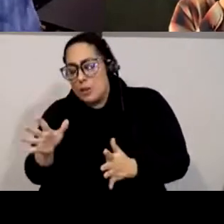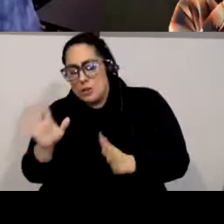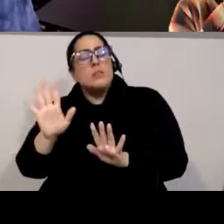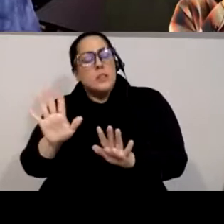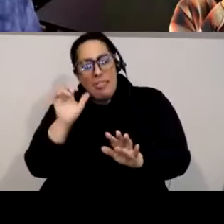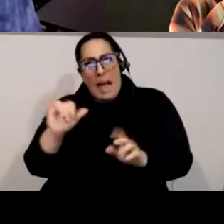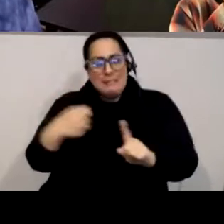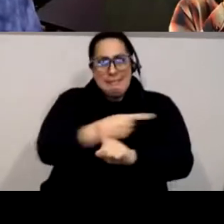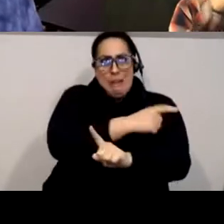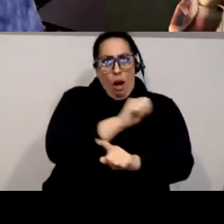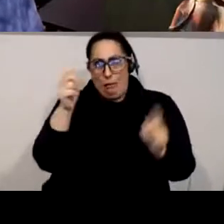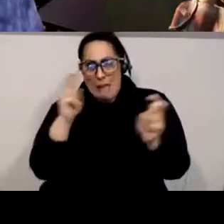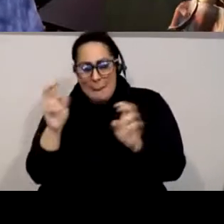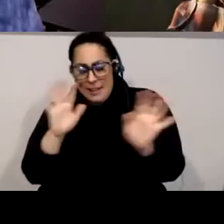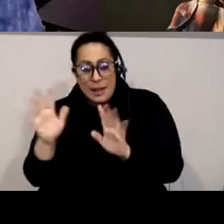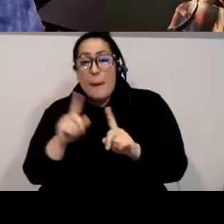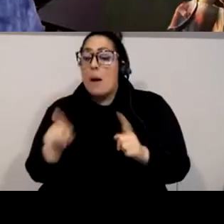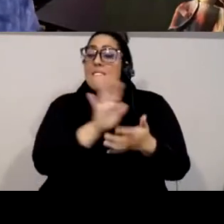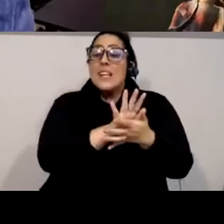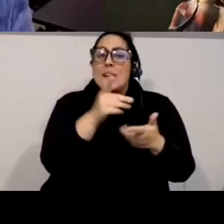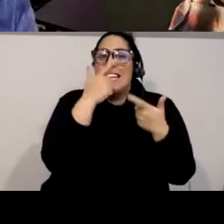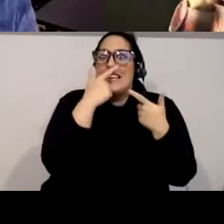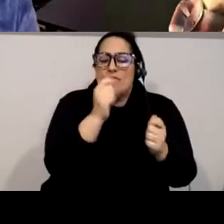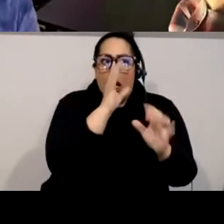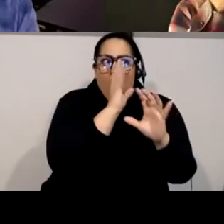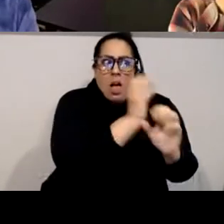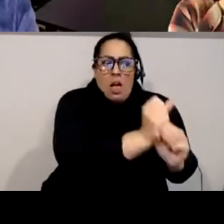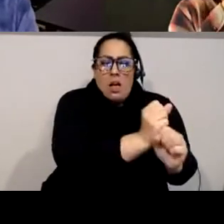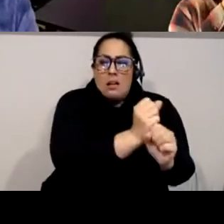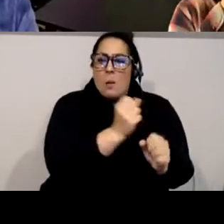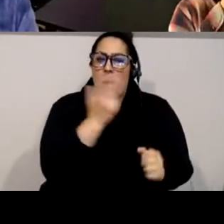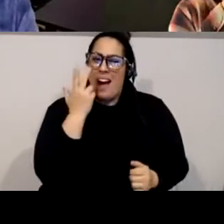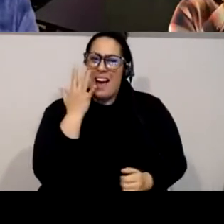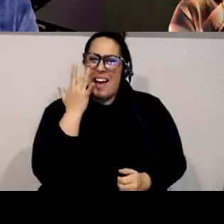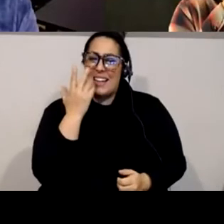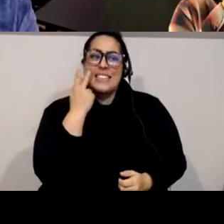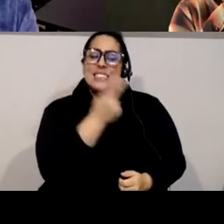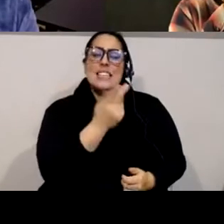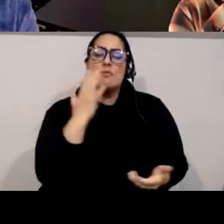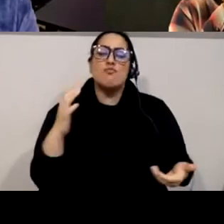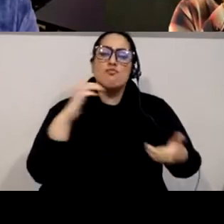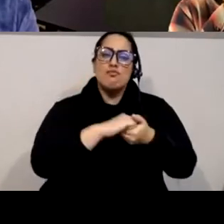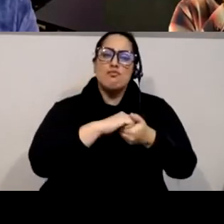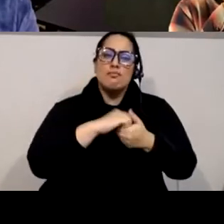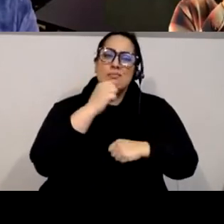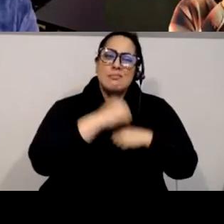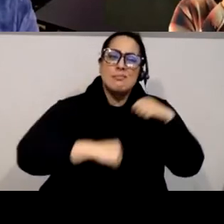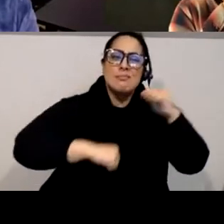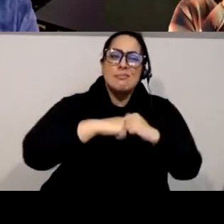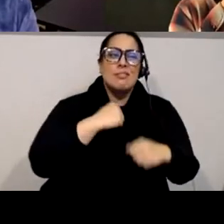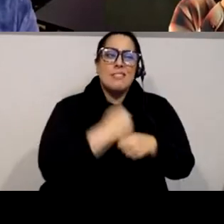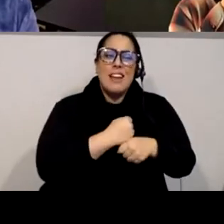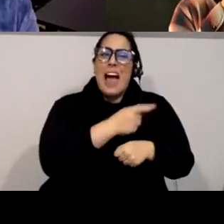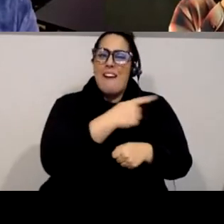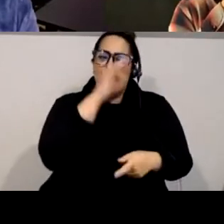the video that video is is really interesting to me because we have a melding of we have a brotherhood being on display we have Diljit